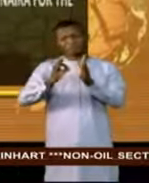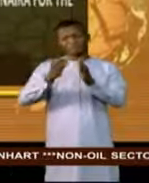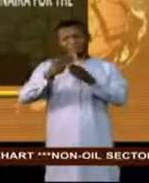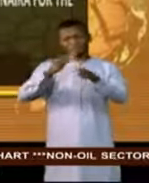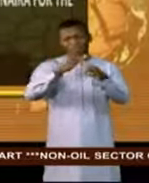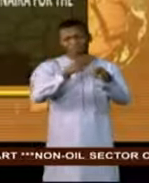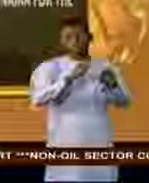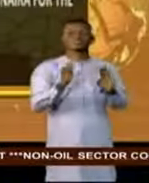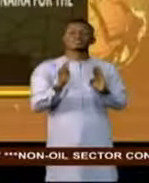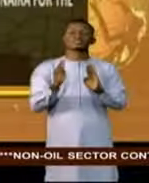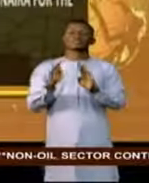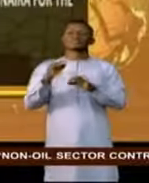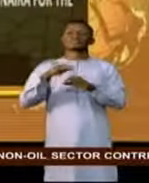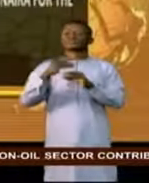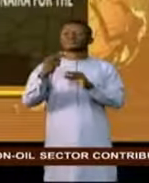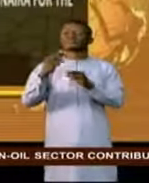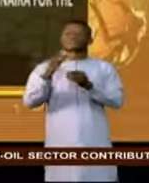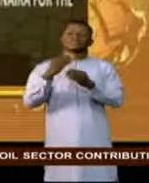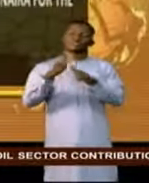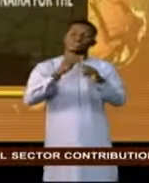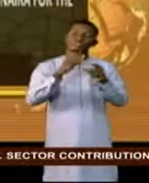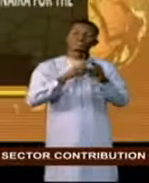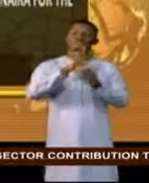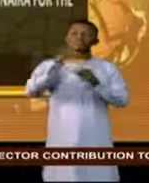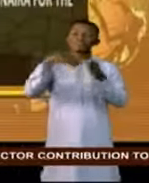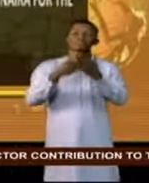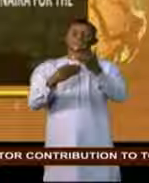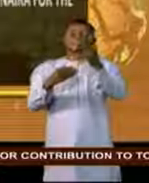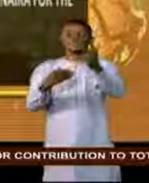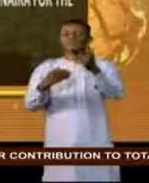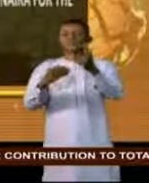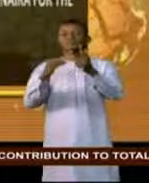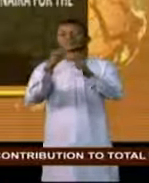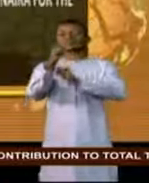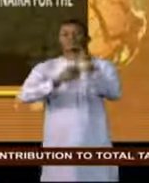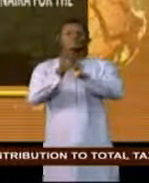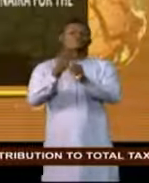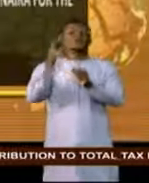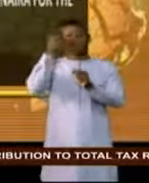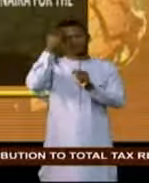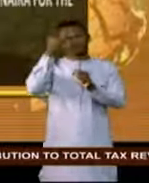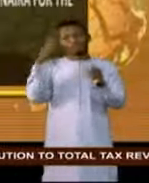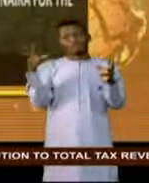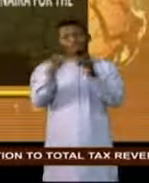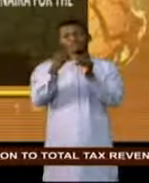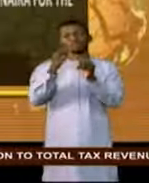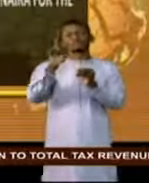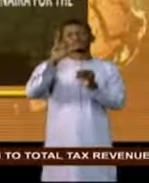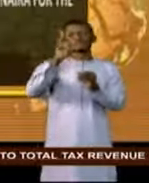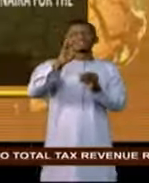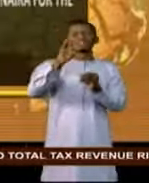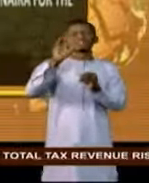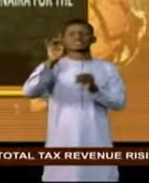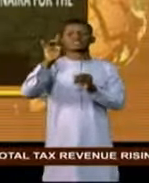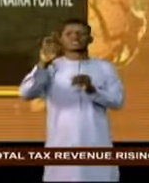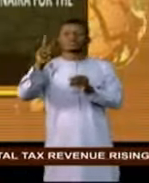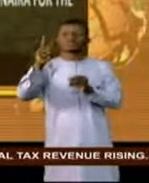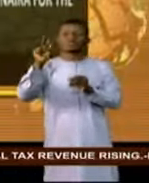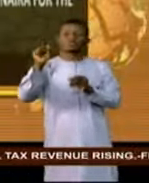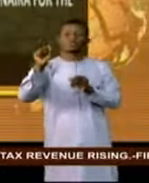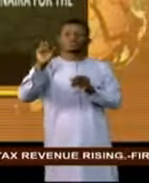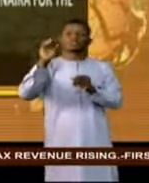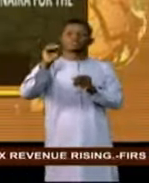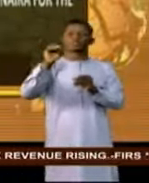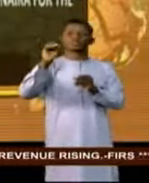this Thursday shared to the three tiers of governments a total sum of 682.060 billion